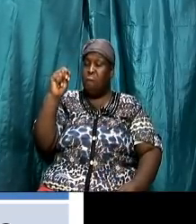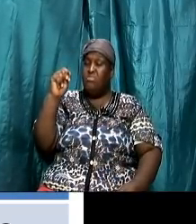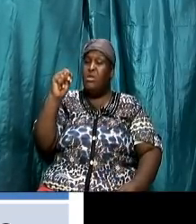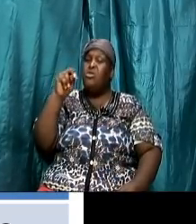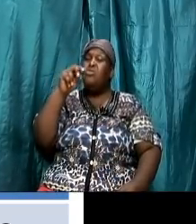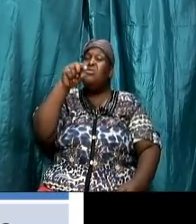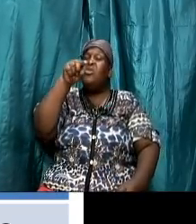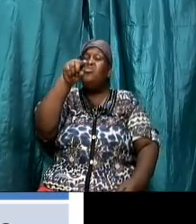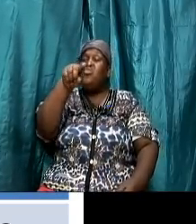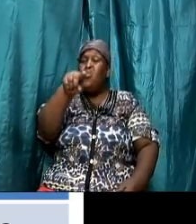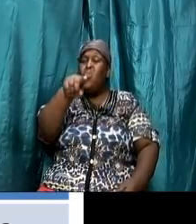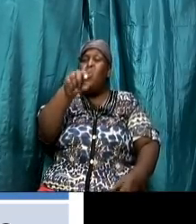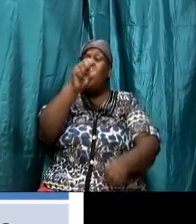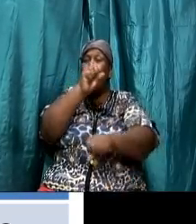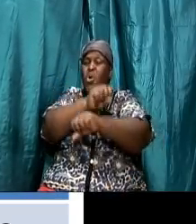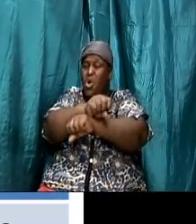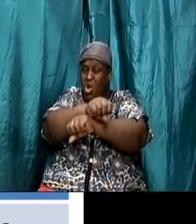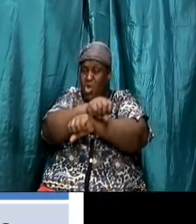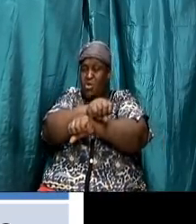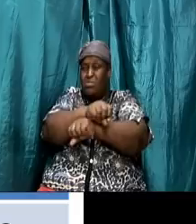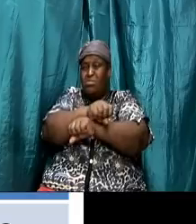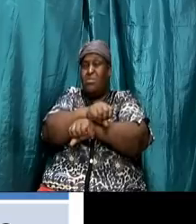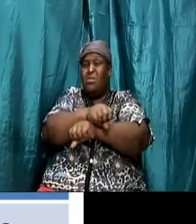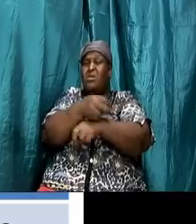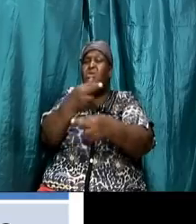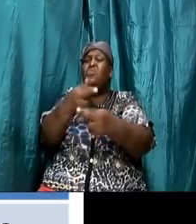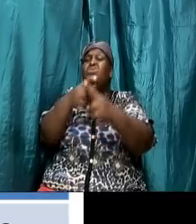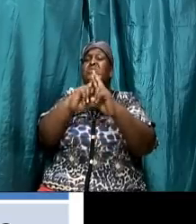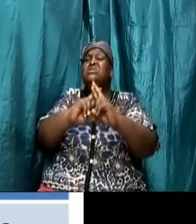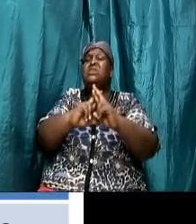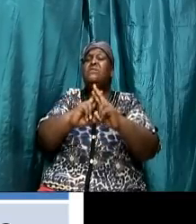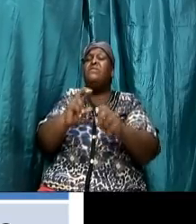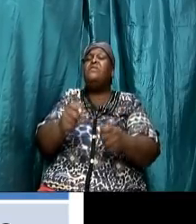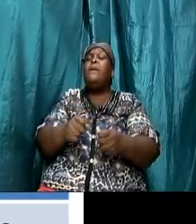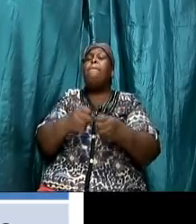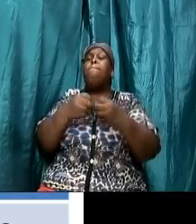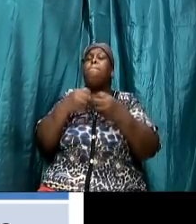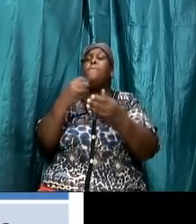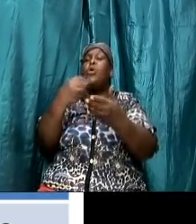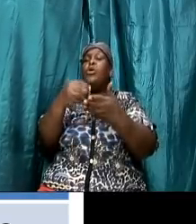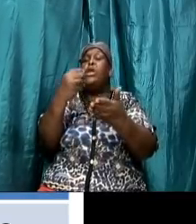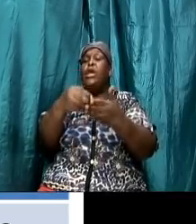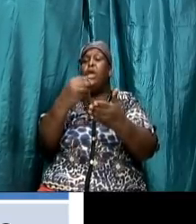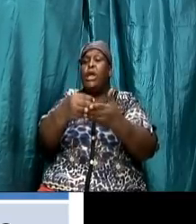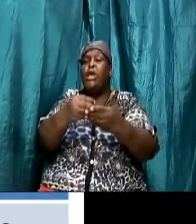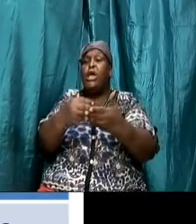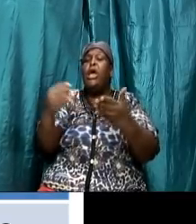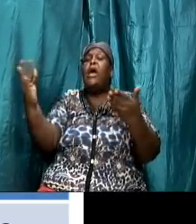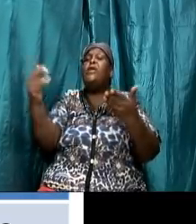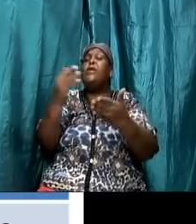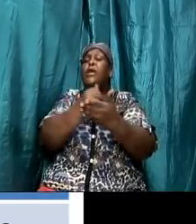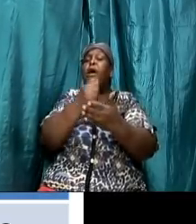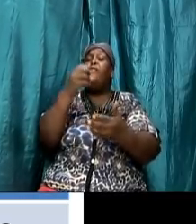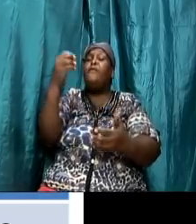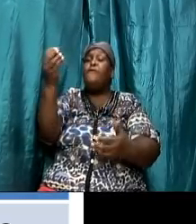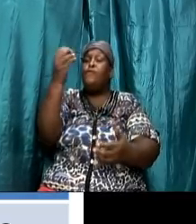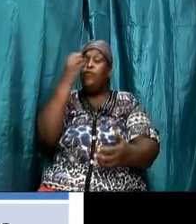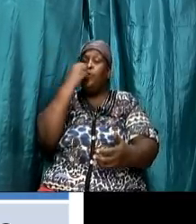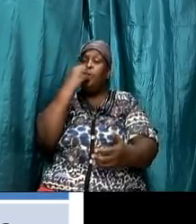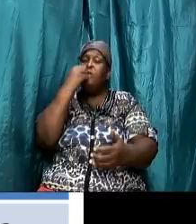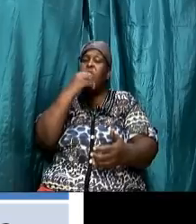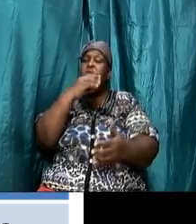he that worketh receiveth wages and get it fruit unto life eternal